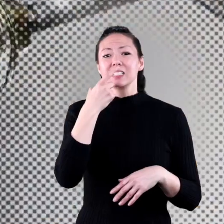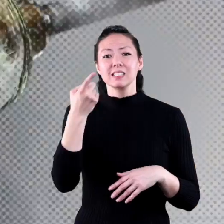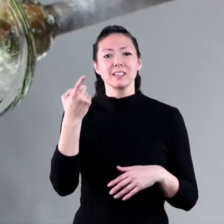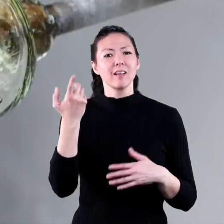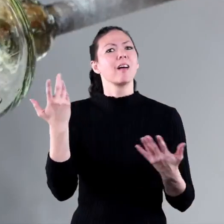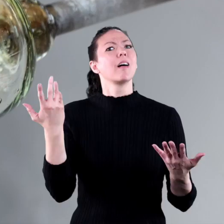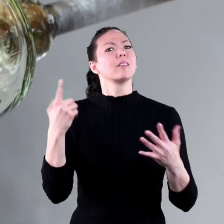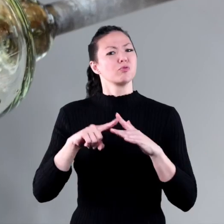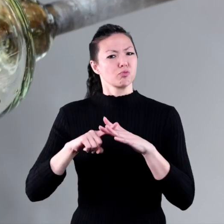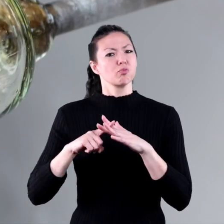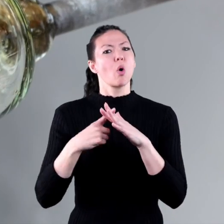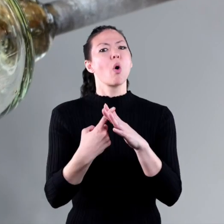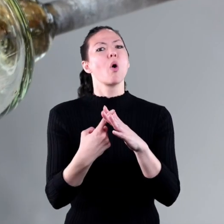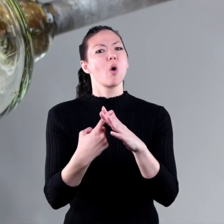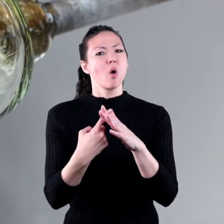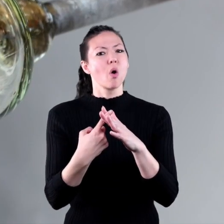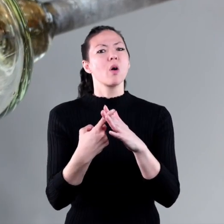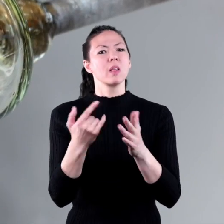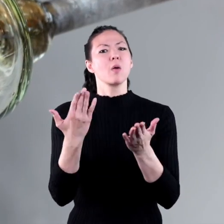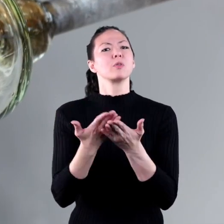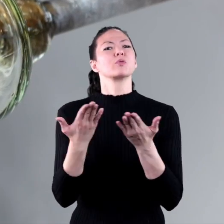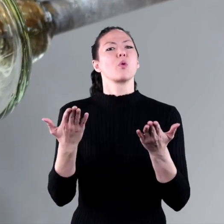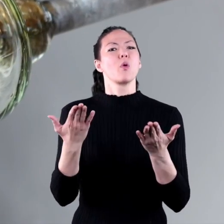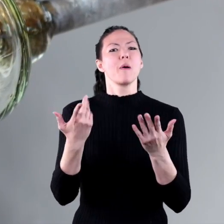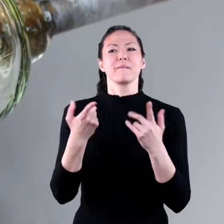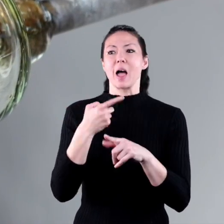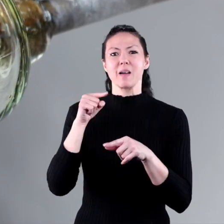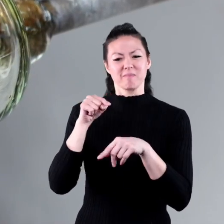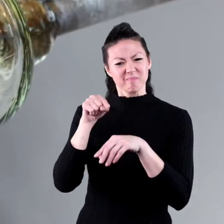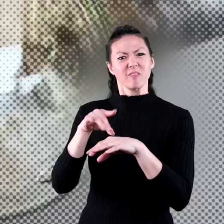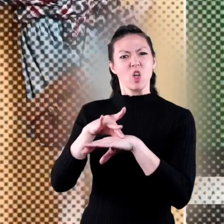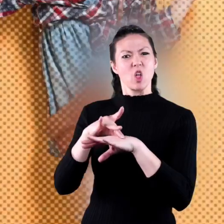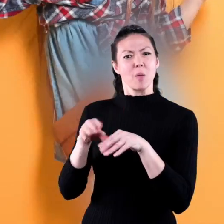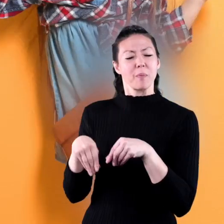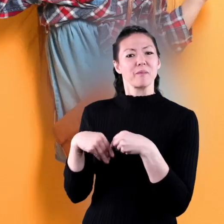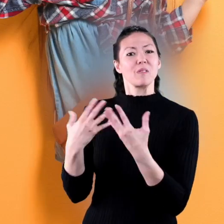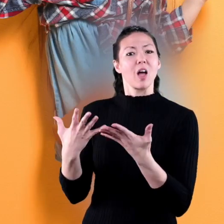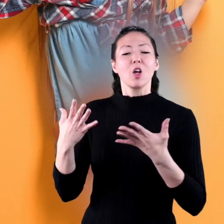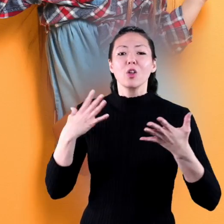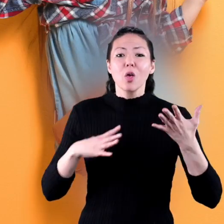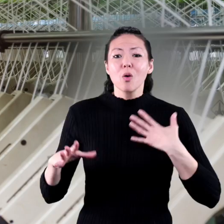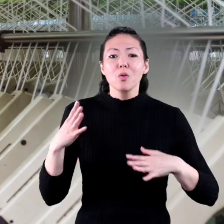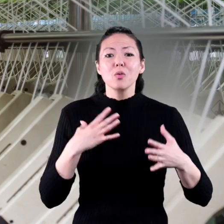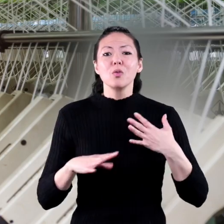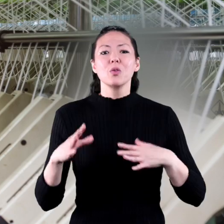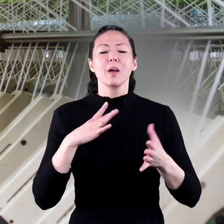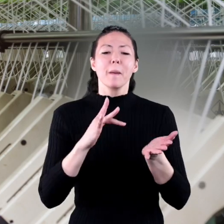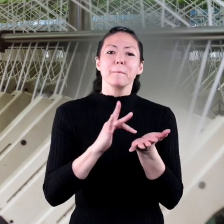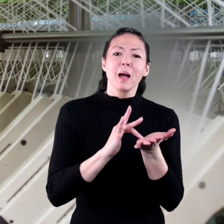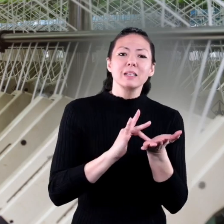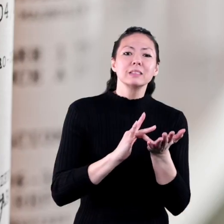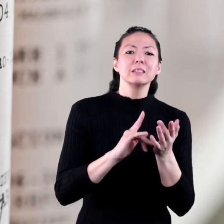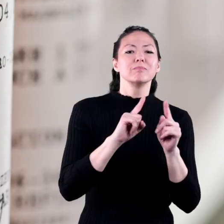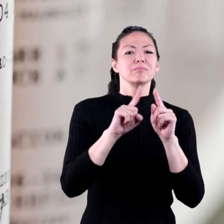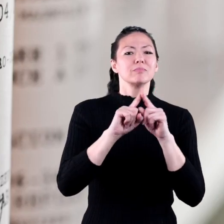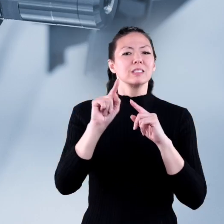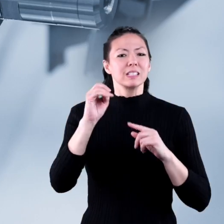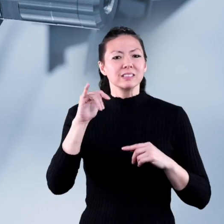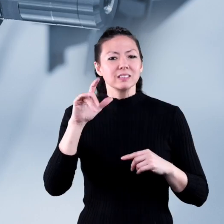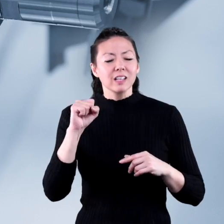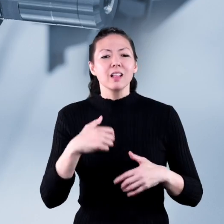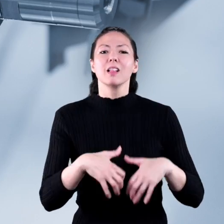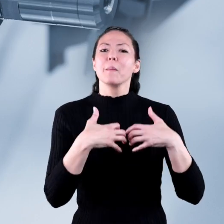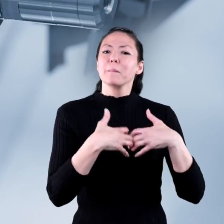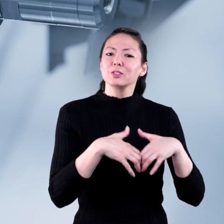glass get their start from the resources the Earth provides. Clothing and textiles, medicines